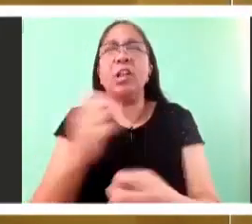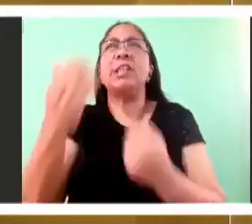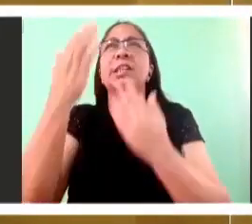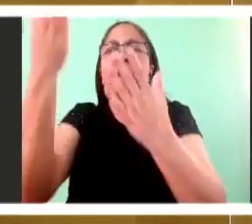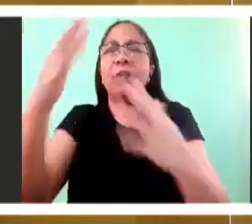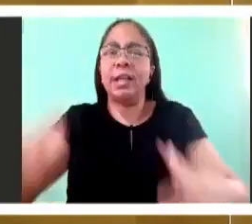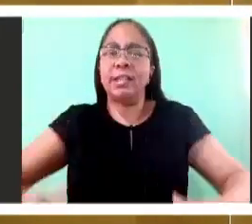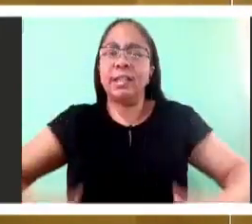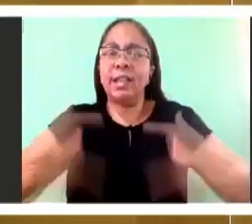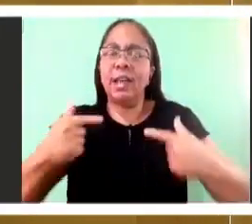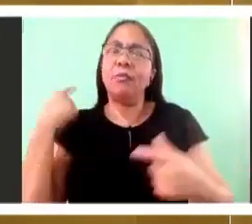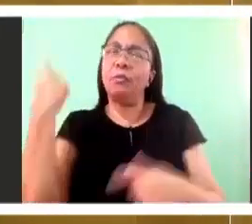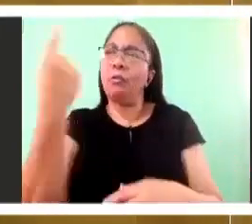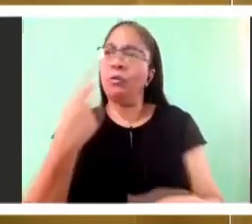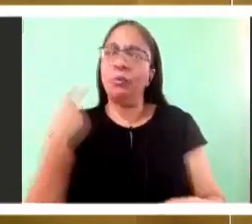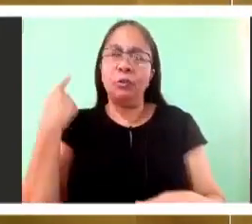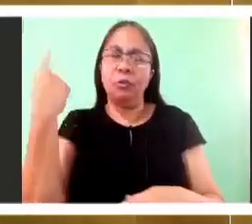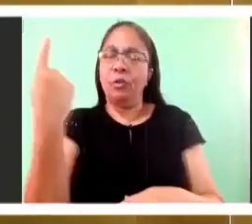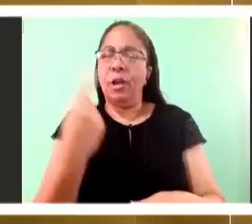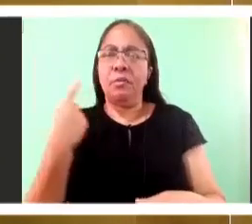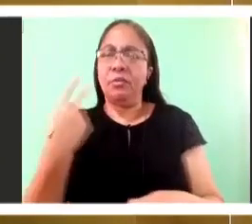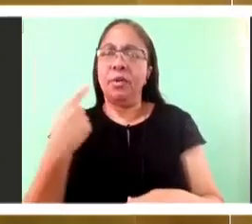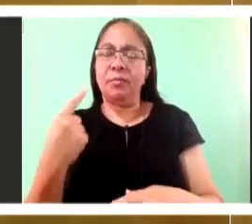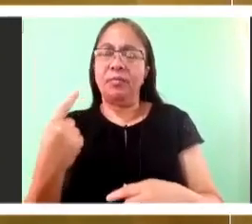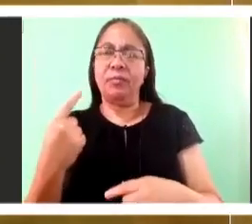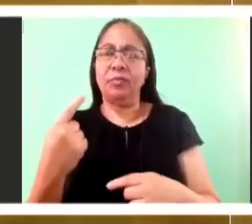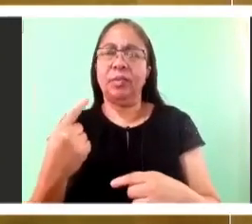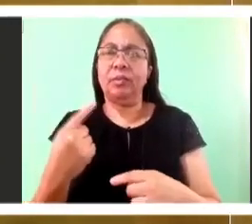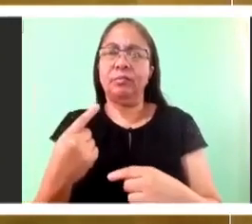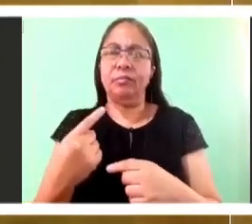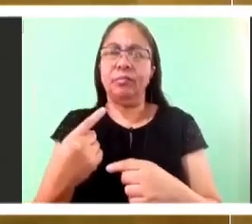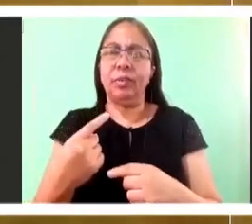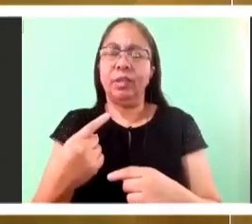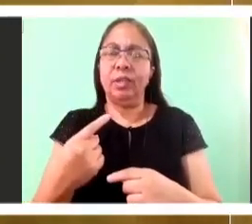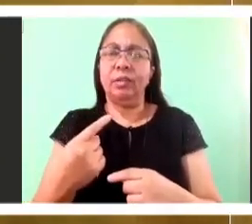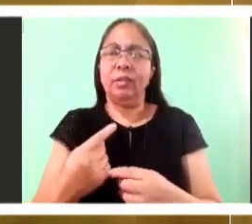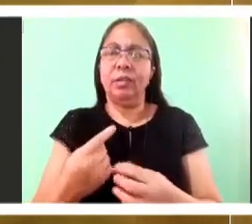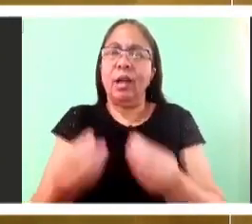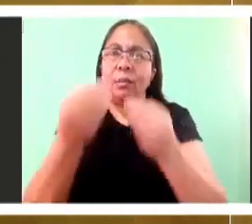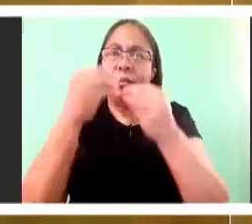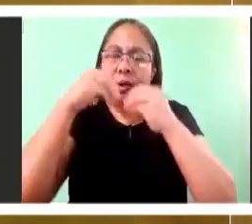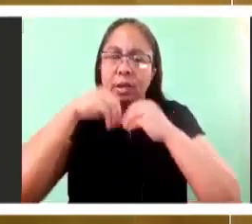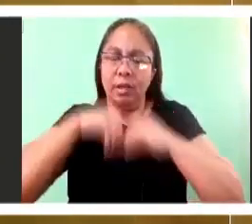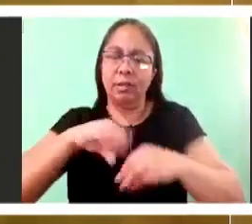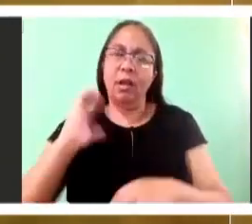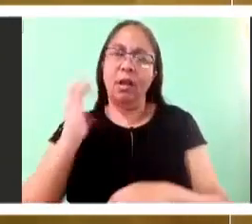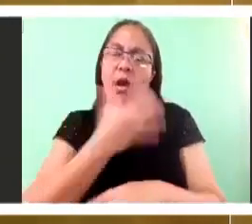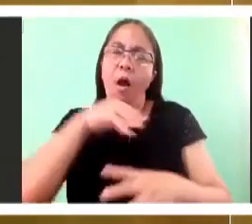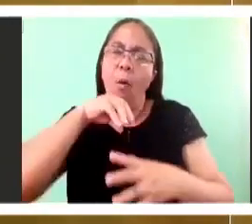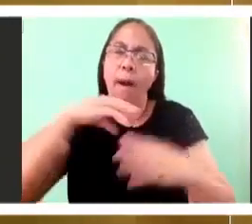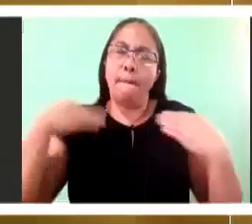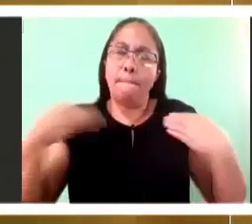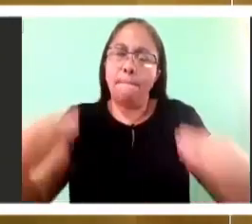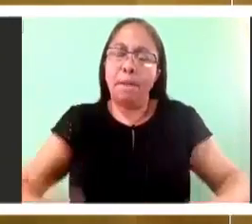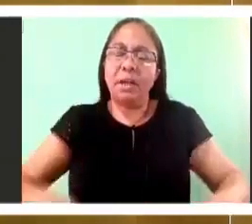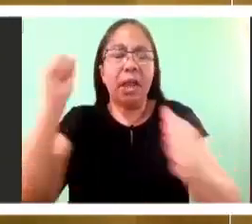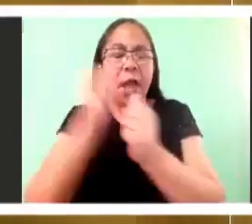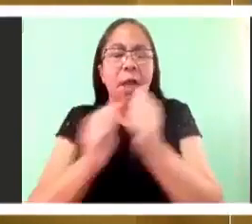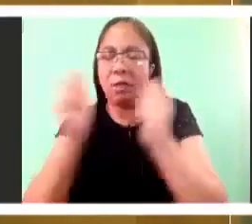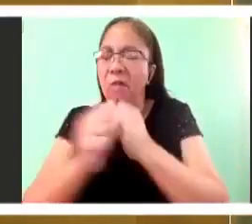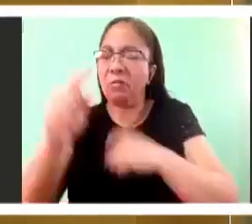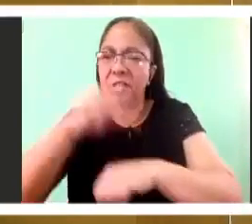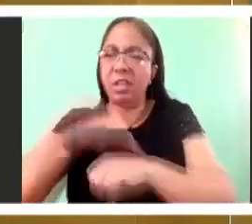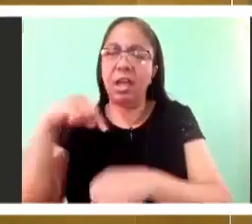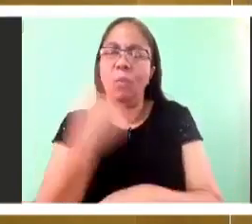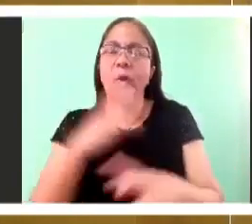we receive the Eucharist and because what we receive is the body of God himself we ourselves are fused into